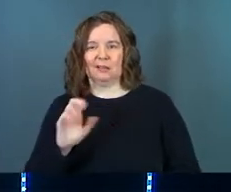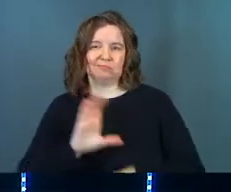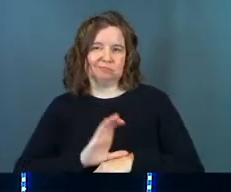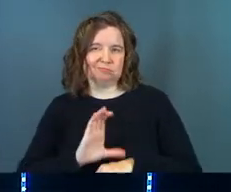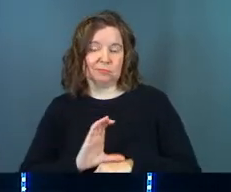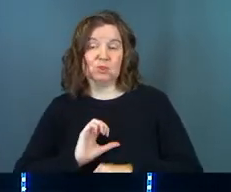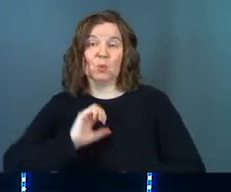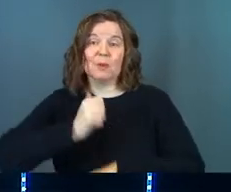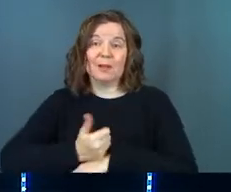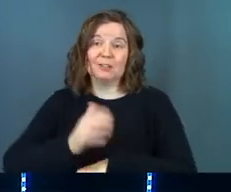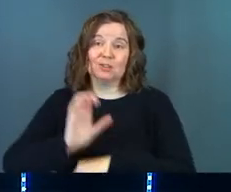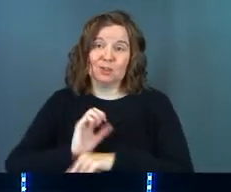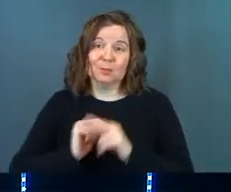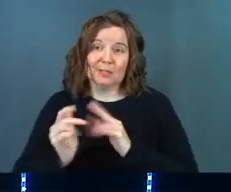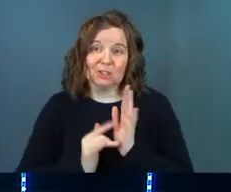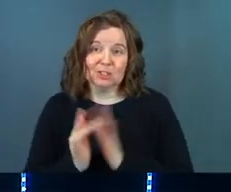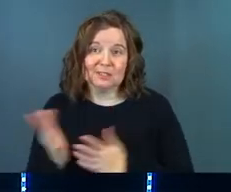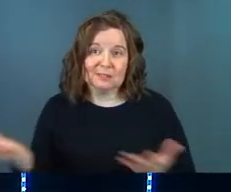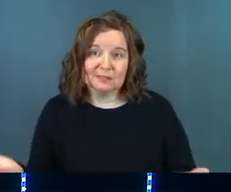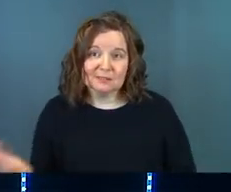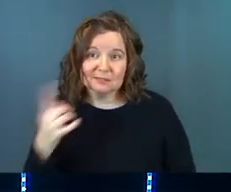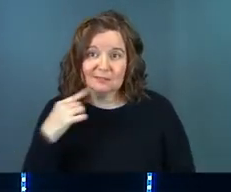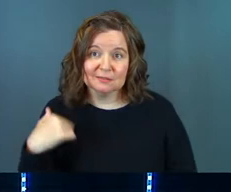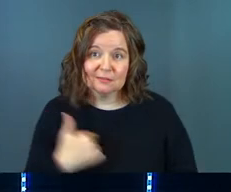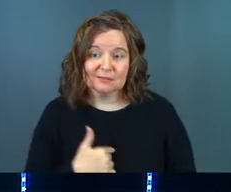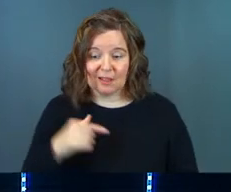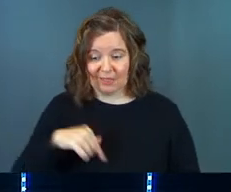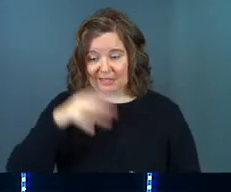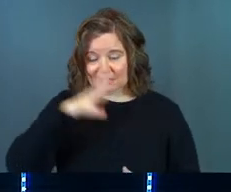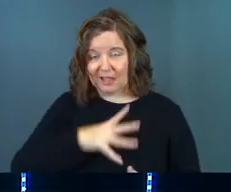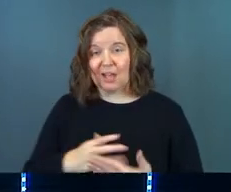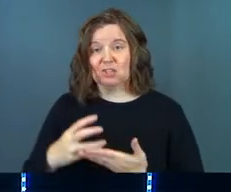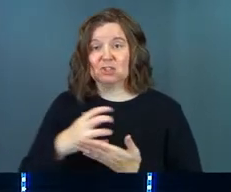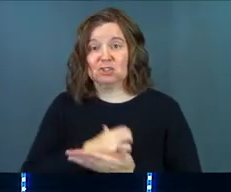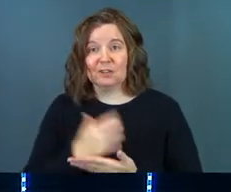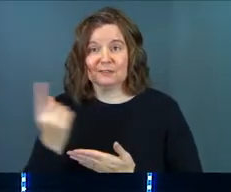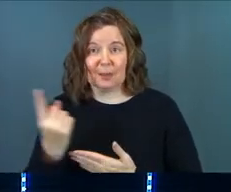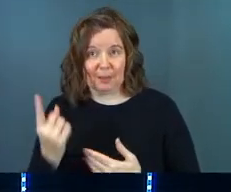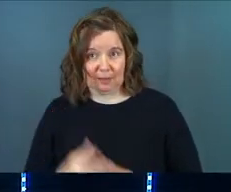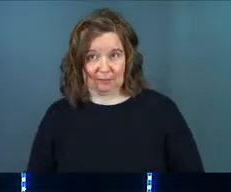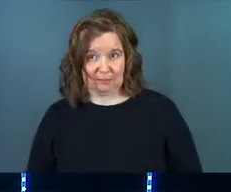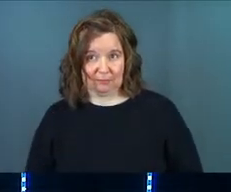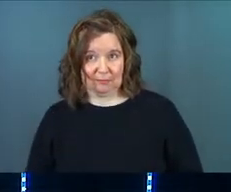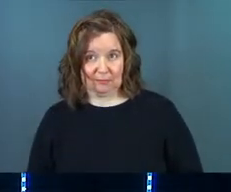built us a church building, Jesus. This guy deserves something.